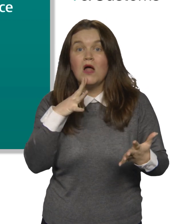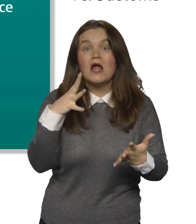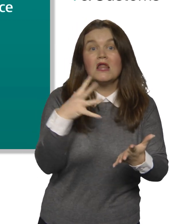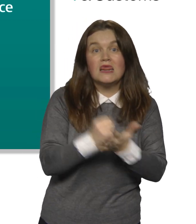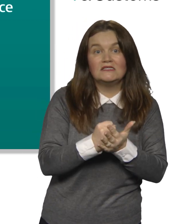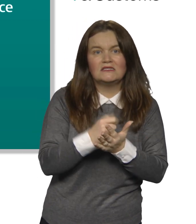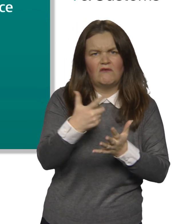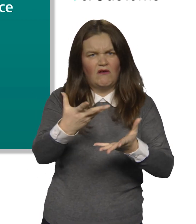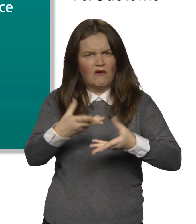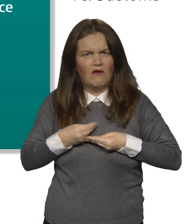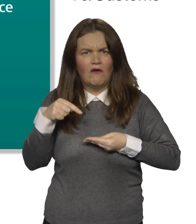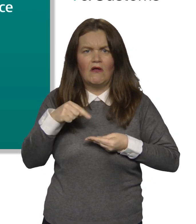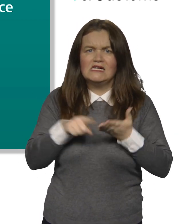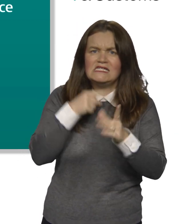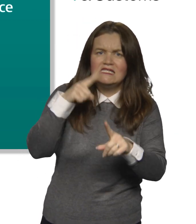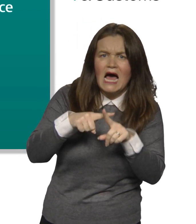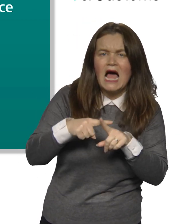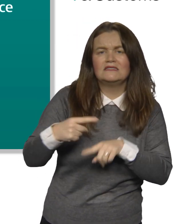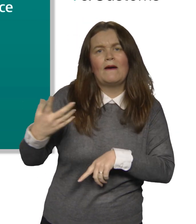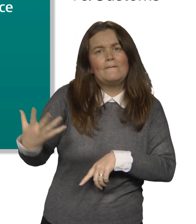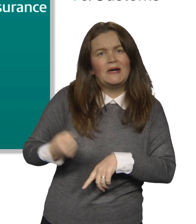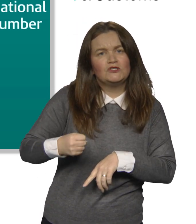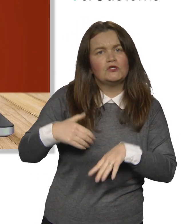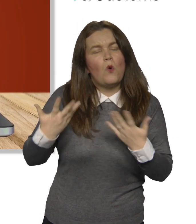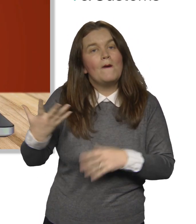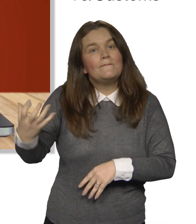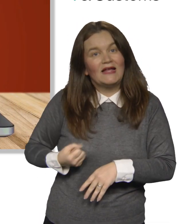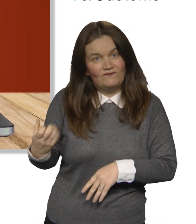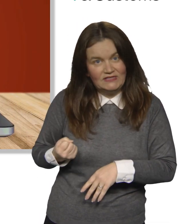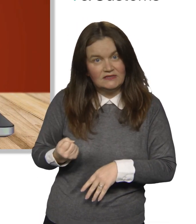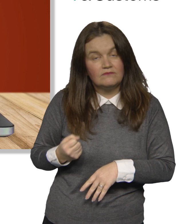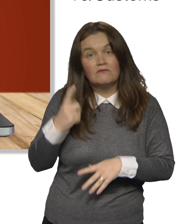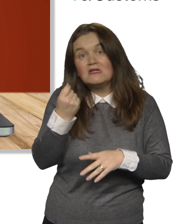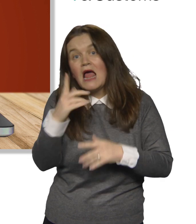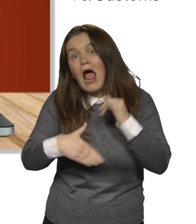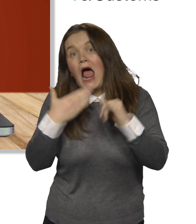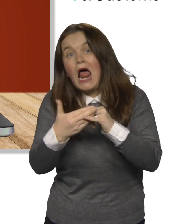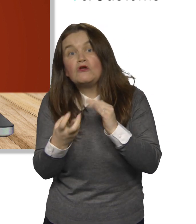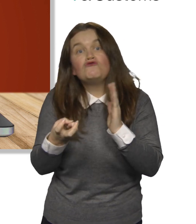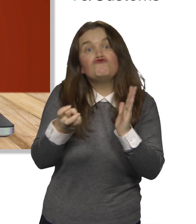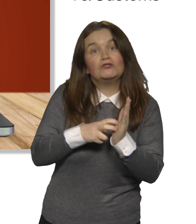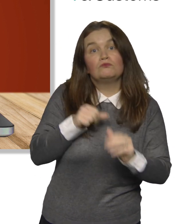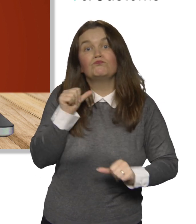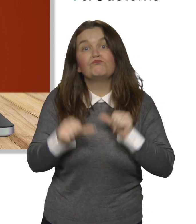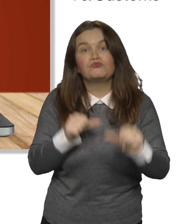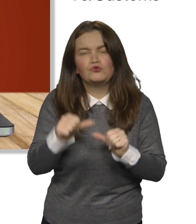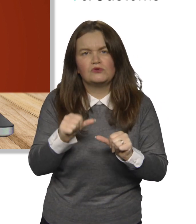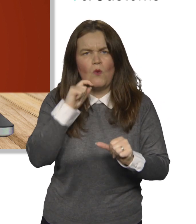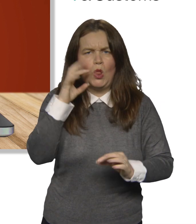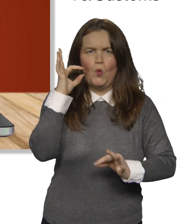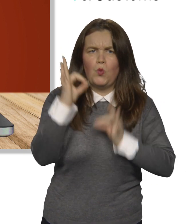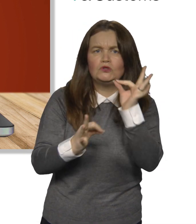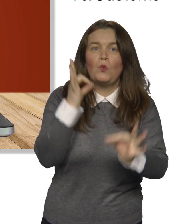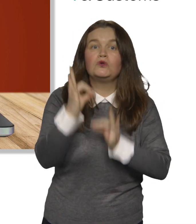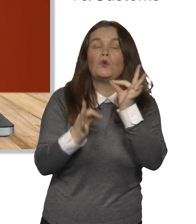payslip or on letters you might have received about tax, pensions and benefits. Near the end of the registration process,